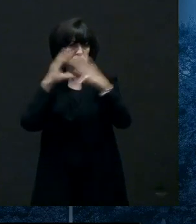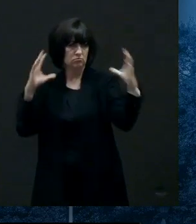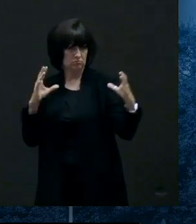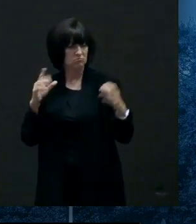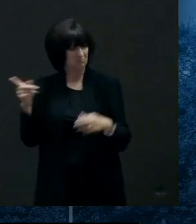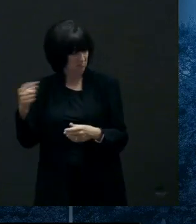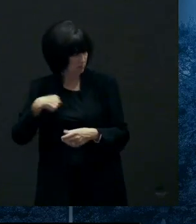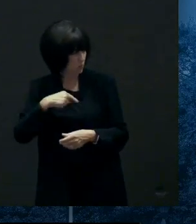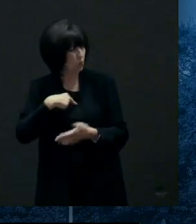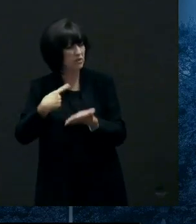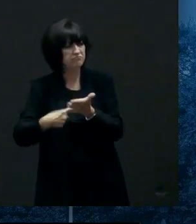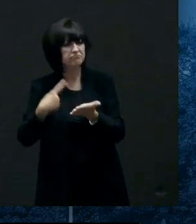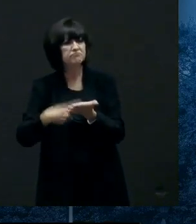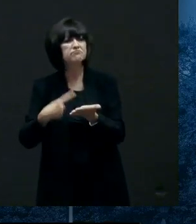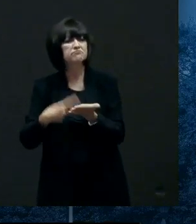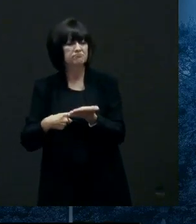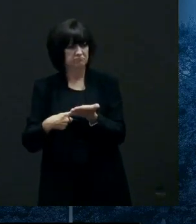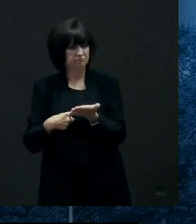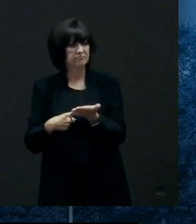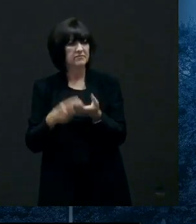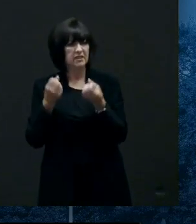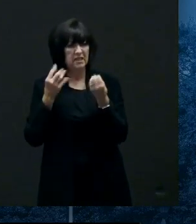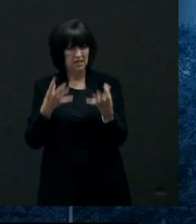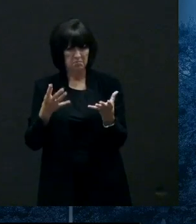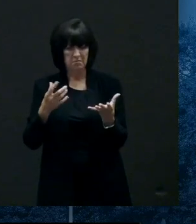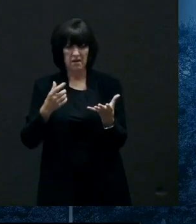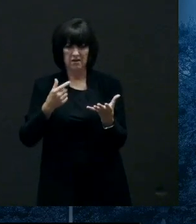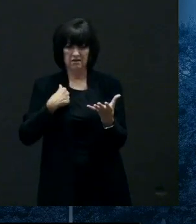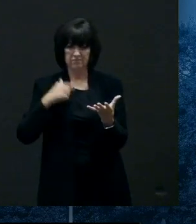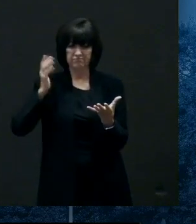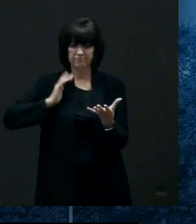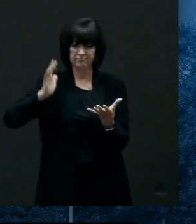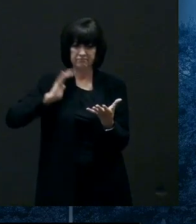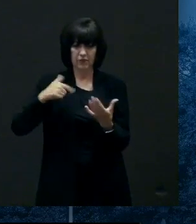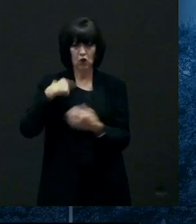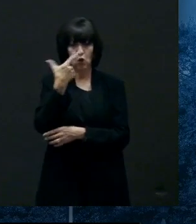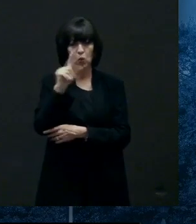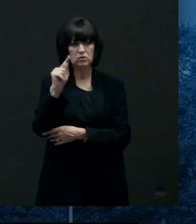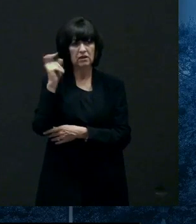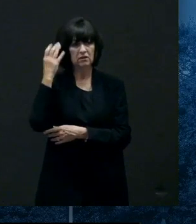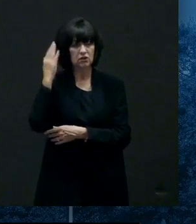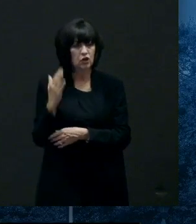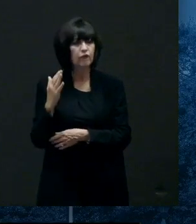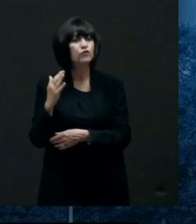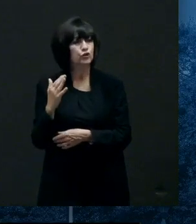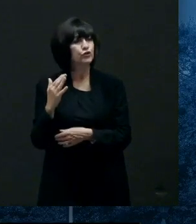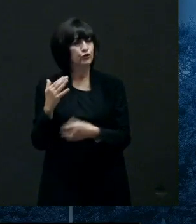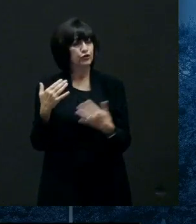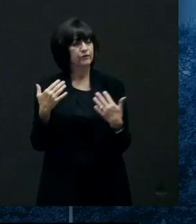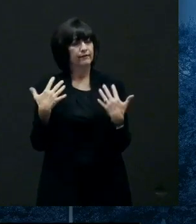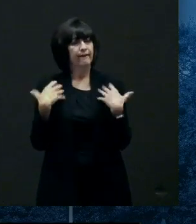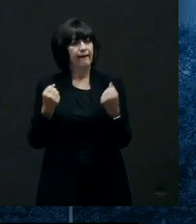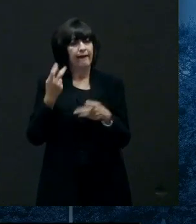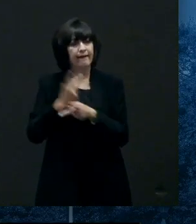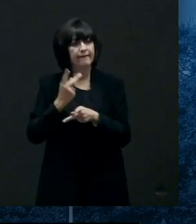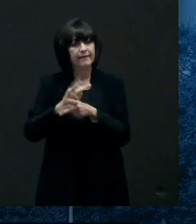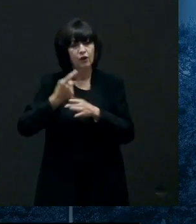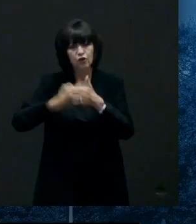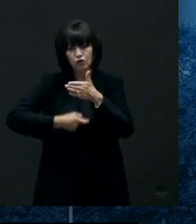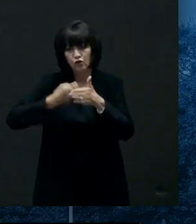uh and healthcare health disparities and and uh healthcare costs and small business health insurance